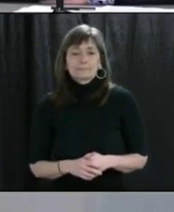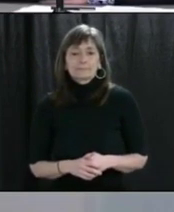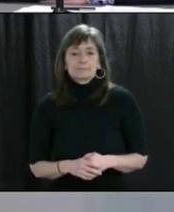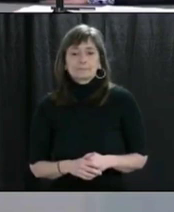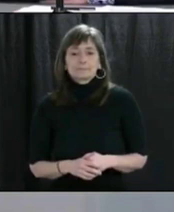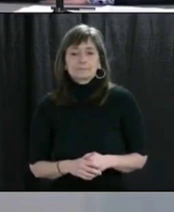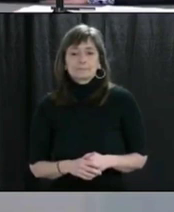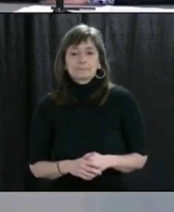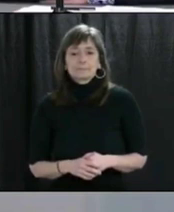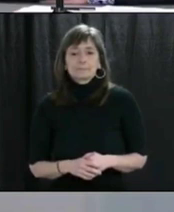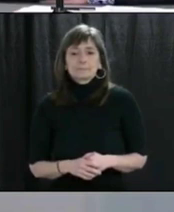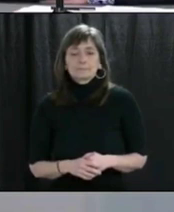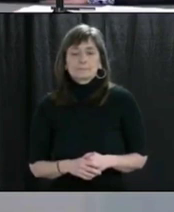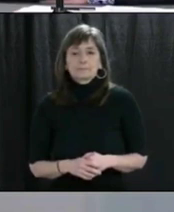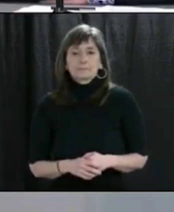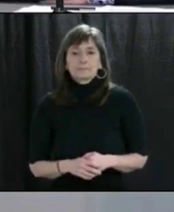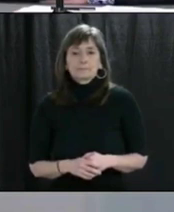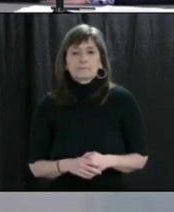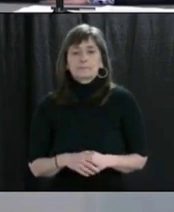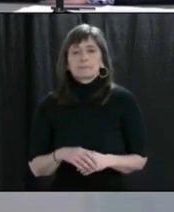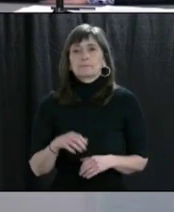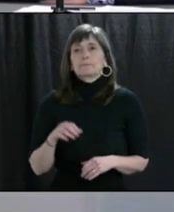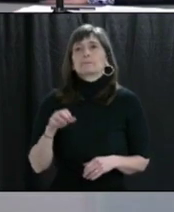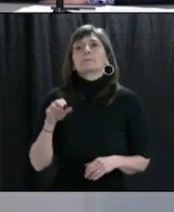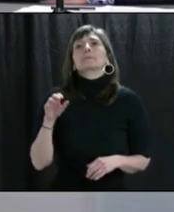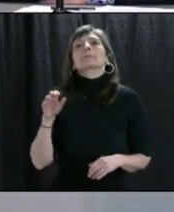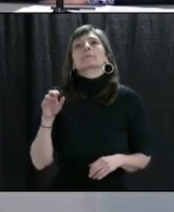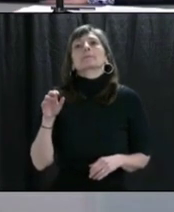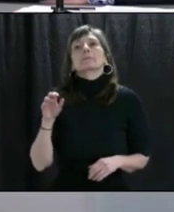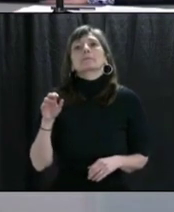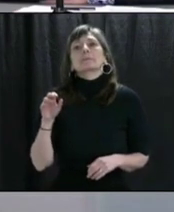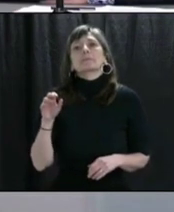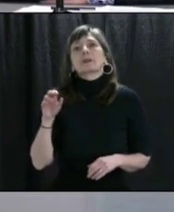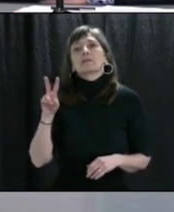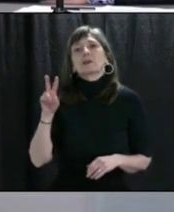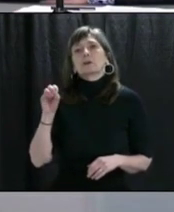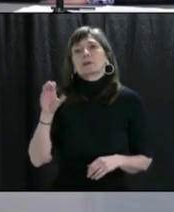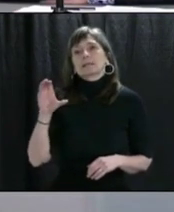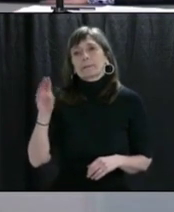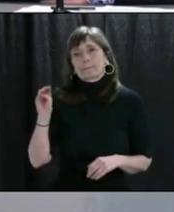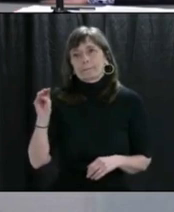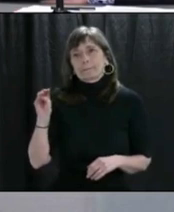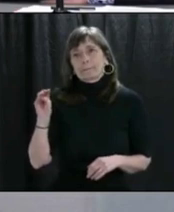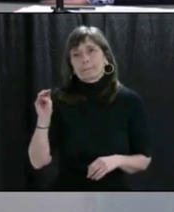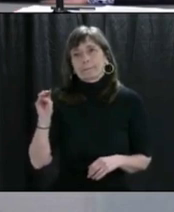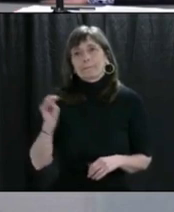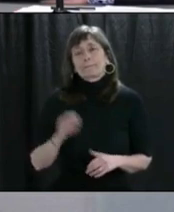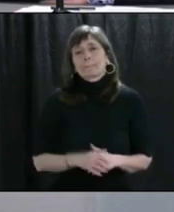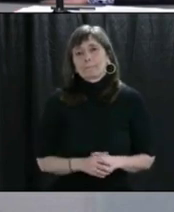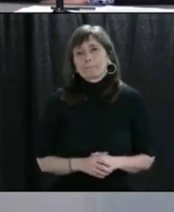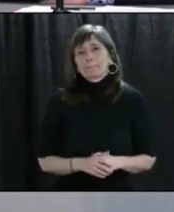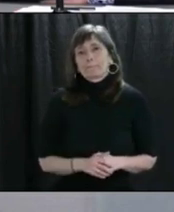Thank you. The next question is from Ben Murphy from BOCM News. Please go ahead.